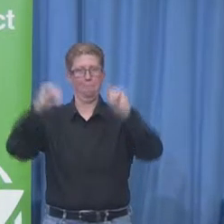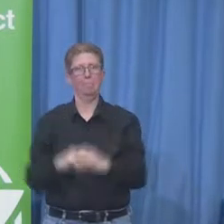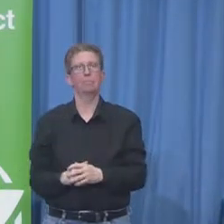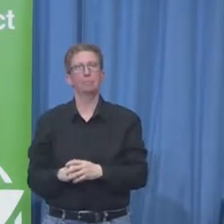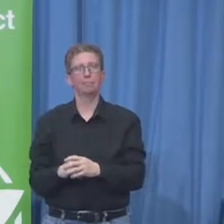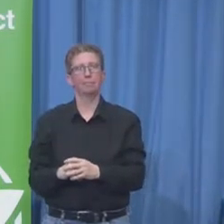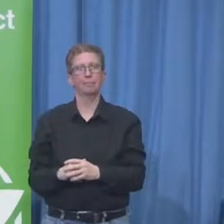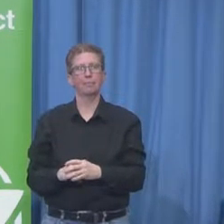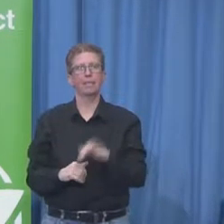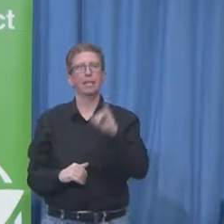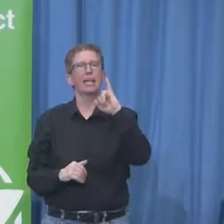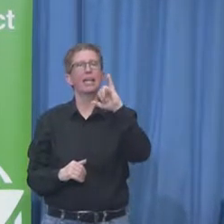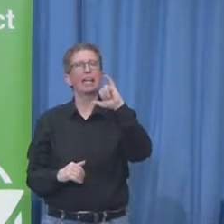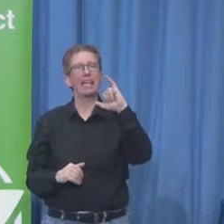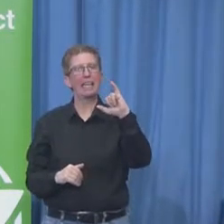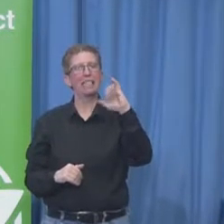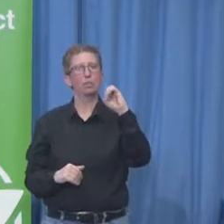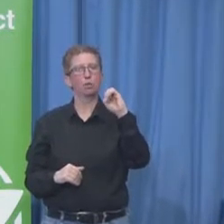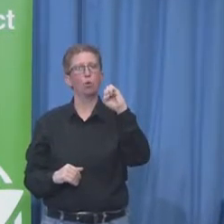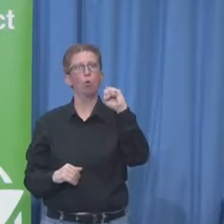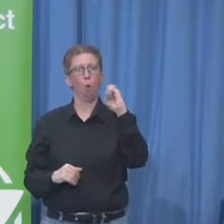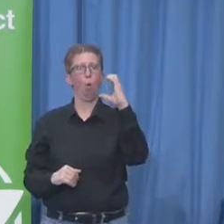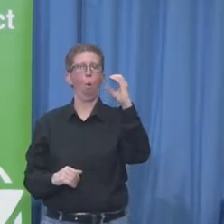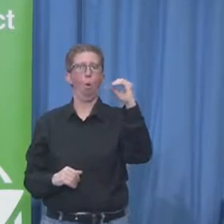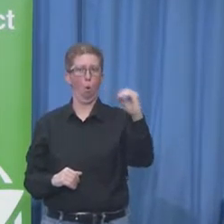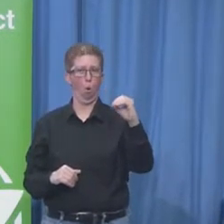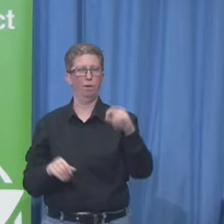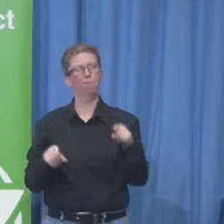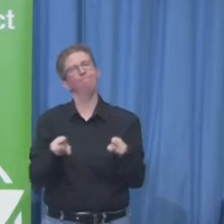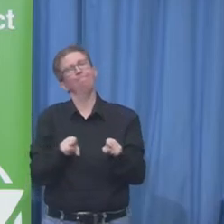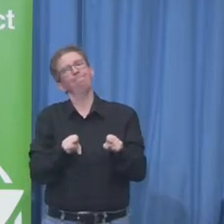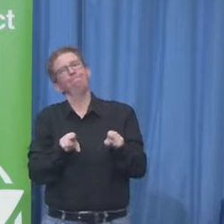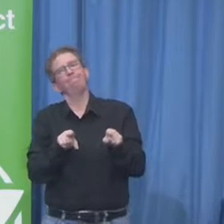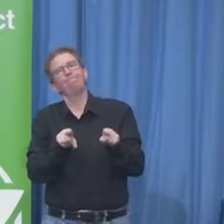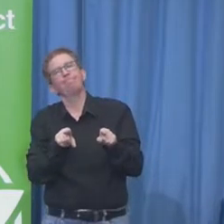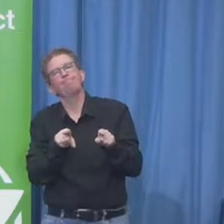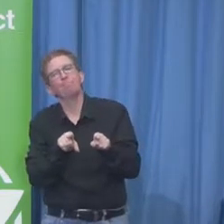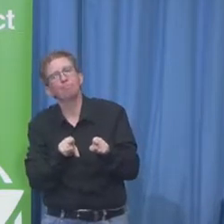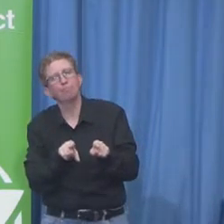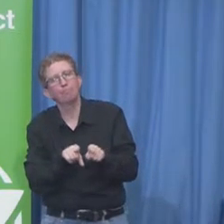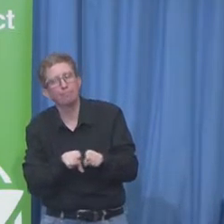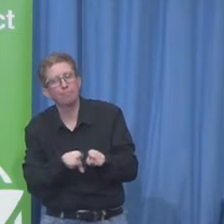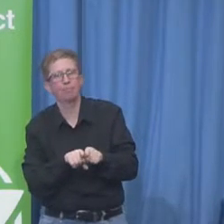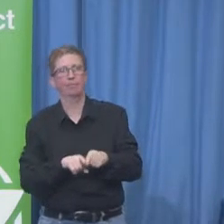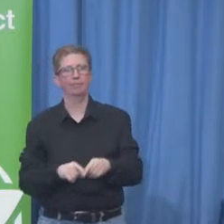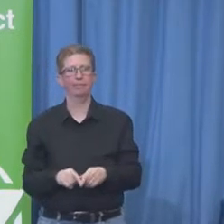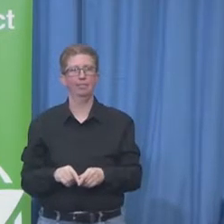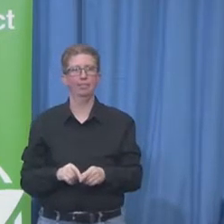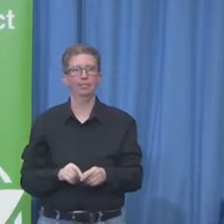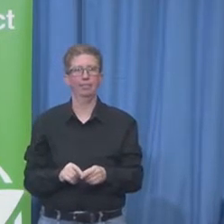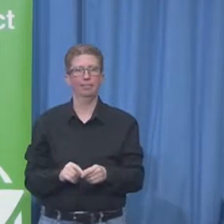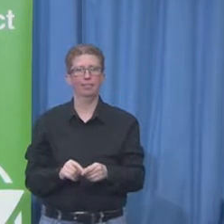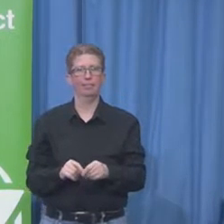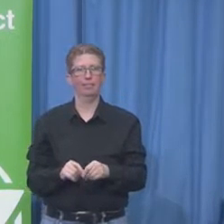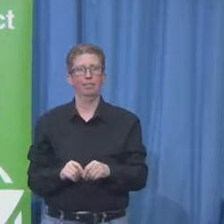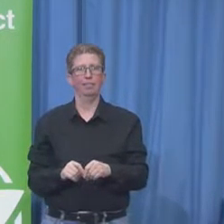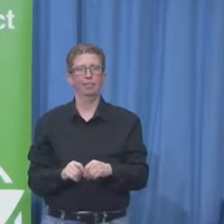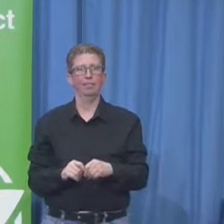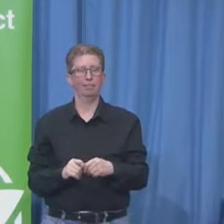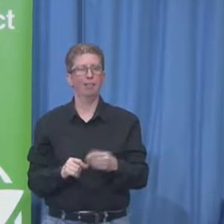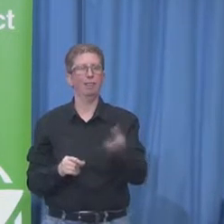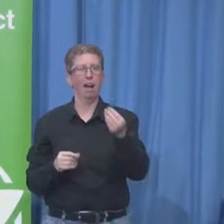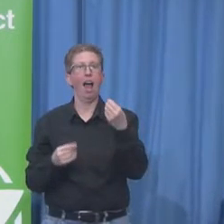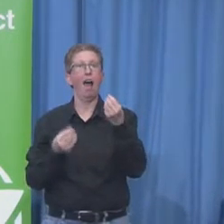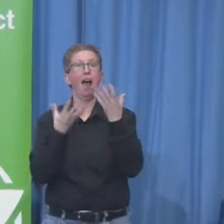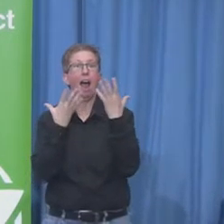Cisco had an innovation contest a year ago, 1,100 entries from 2,000 employees worldwide. And out of